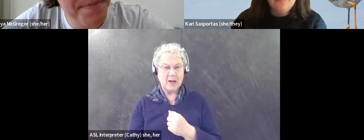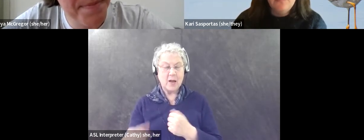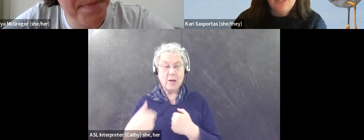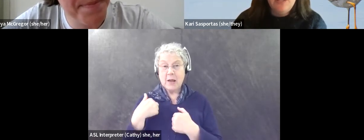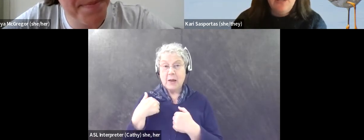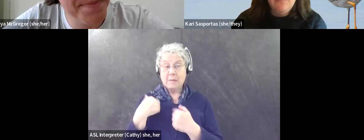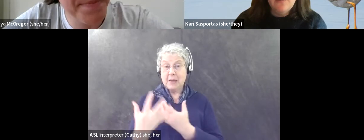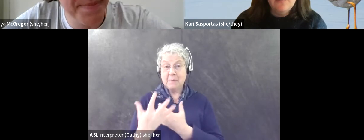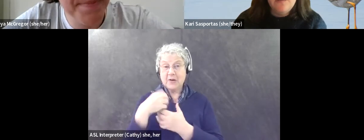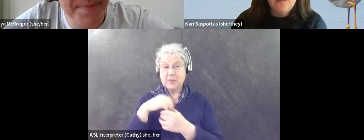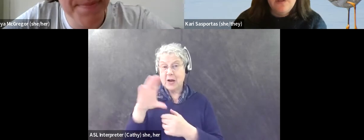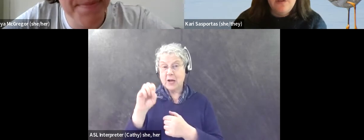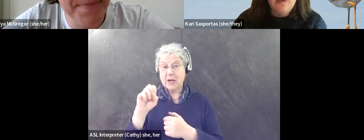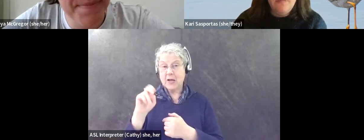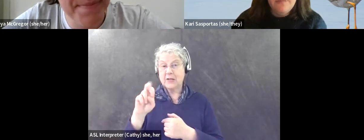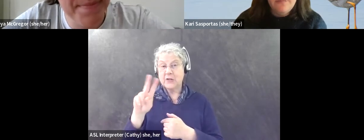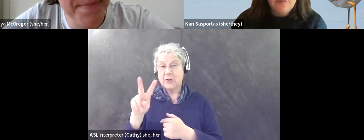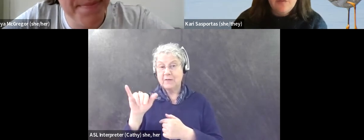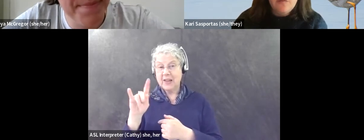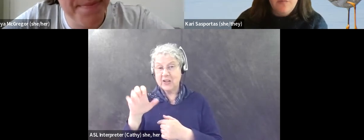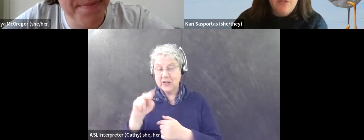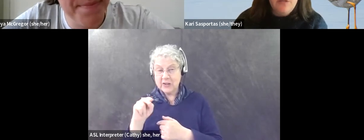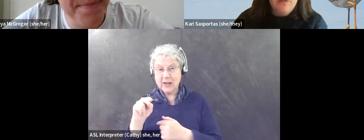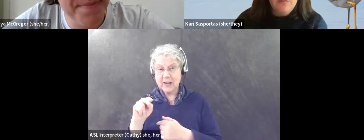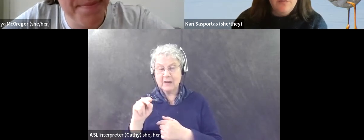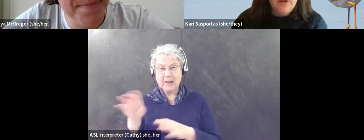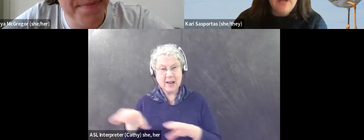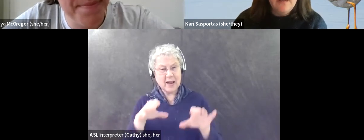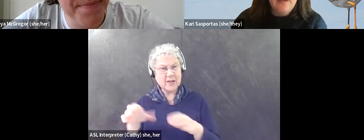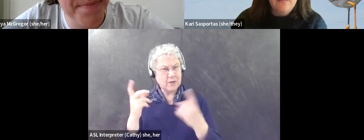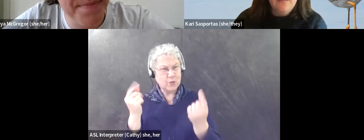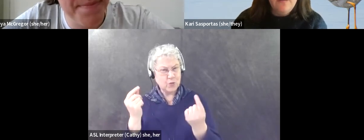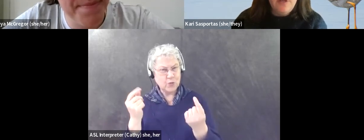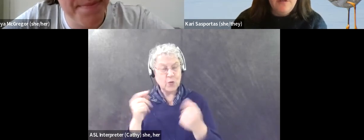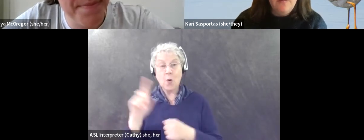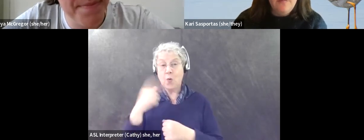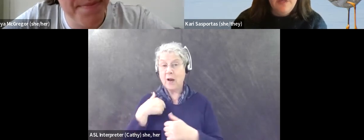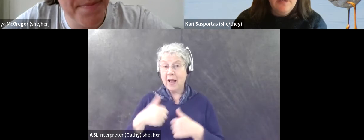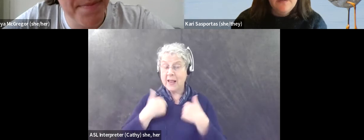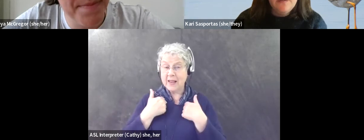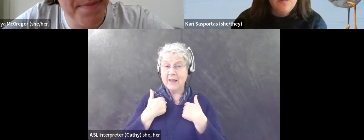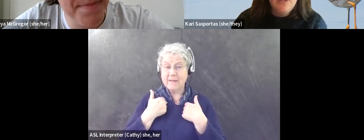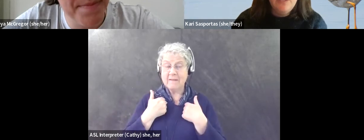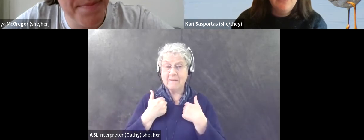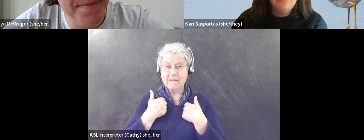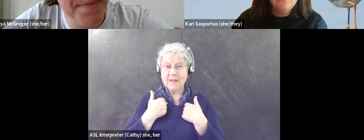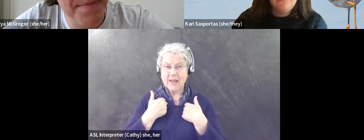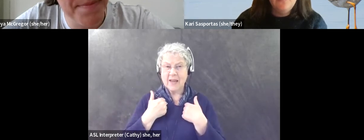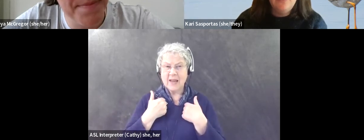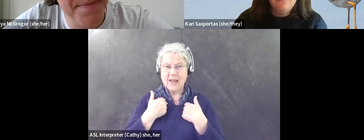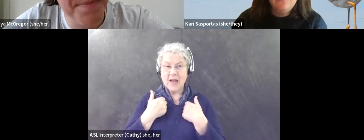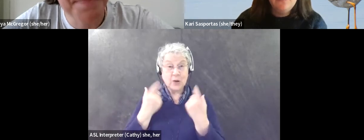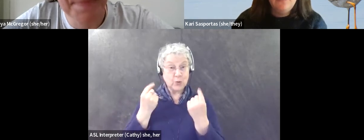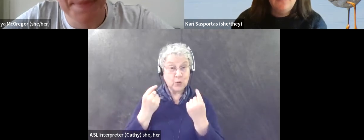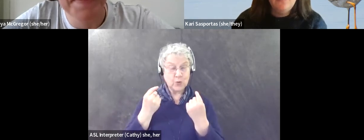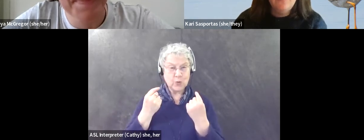in conservation efforts, um, for me, where I live, um, it's putting decals on